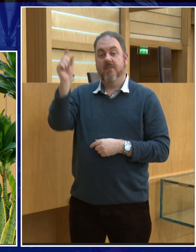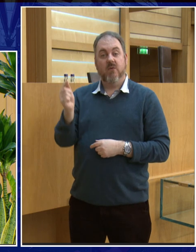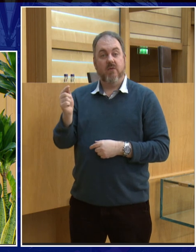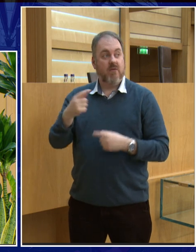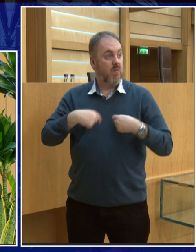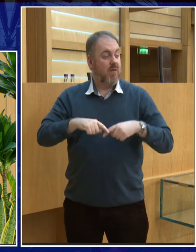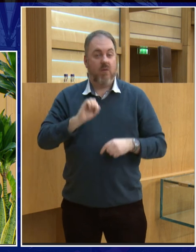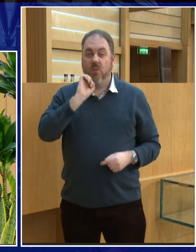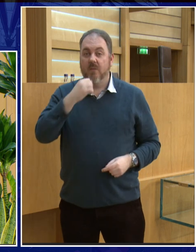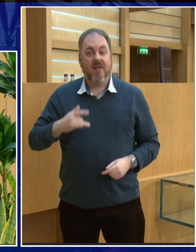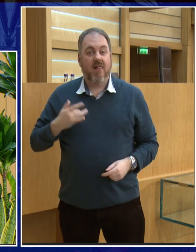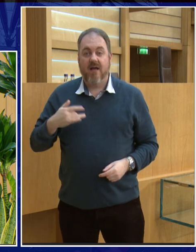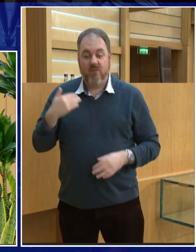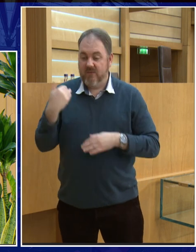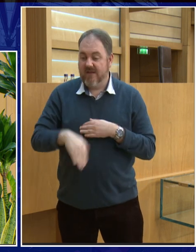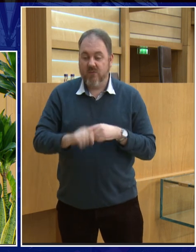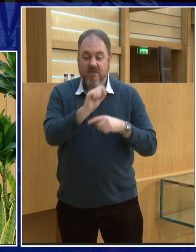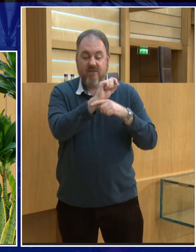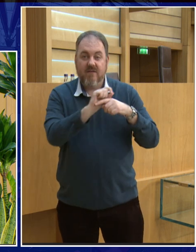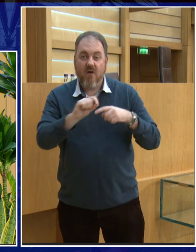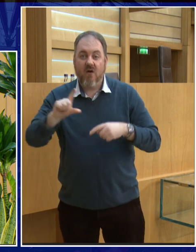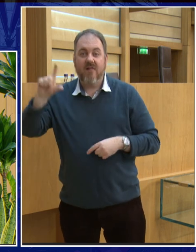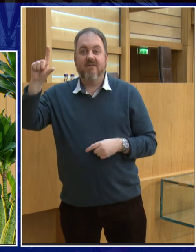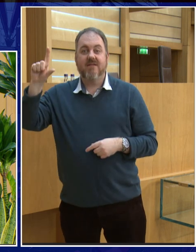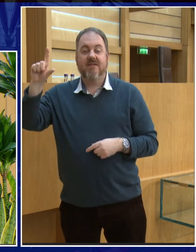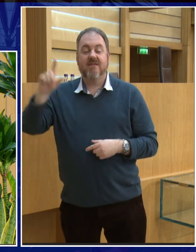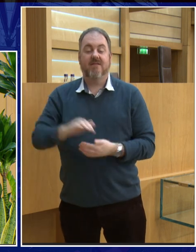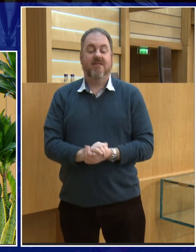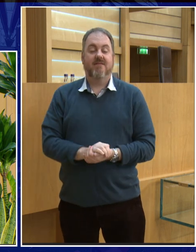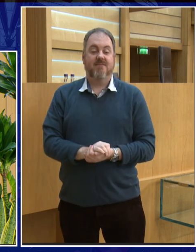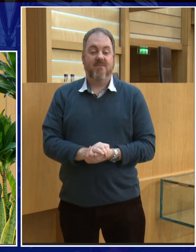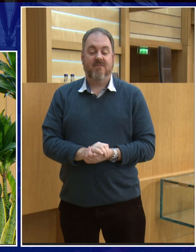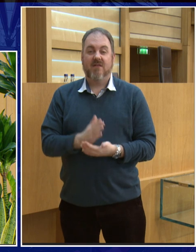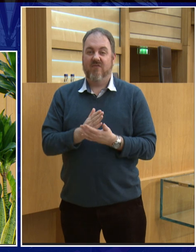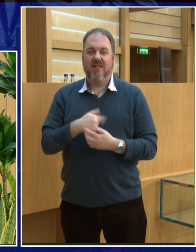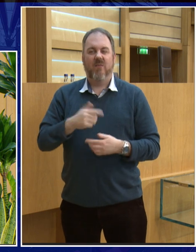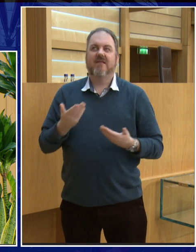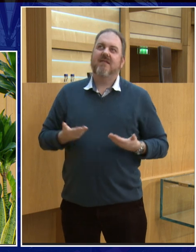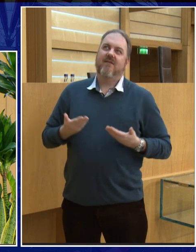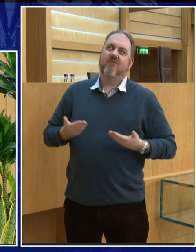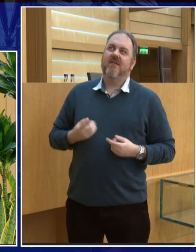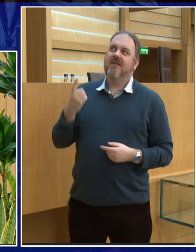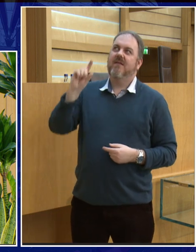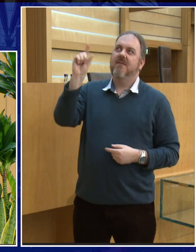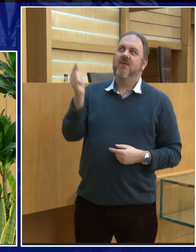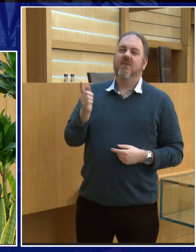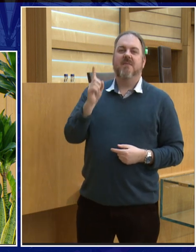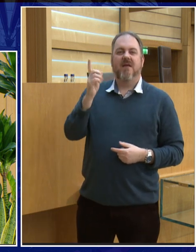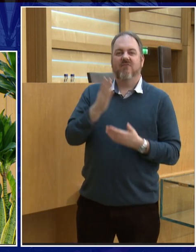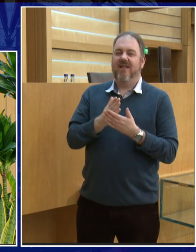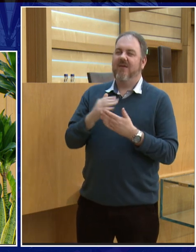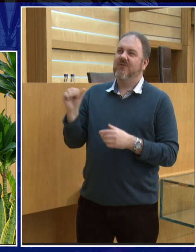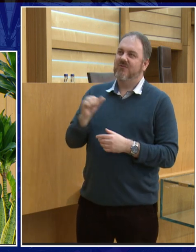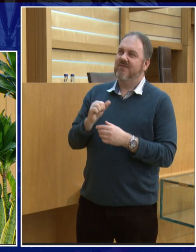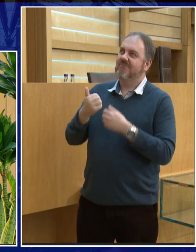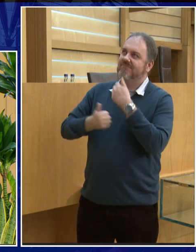here so I think each and every one of us should be lunatics because the moon does so much for us we take it for granted but the best thing to do is just look at it and